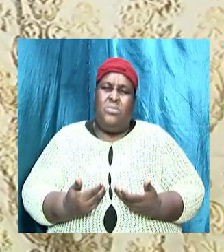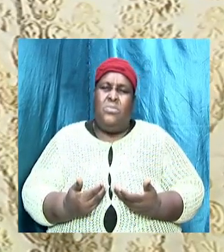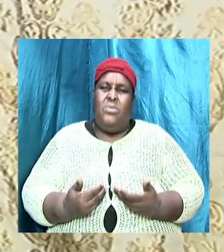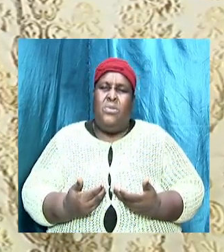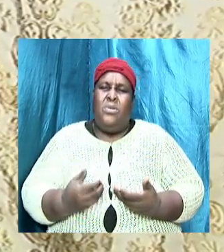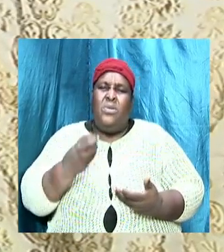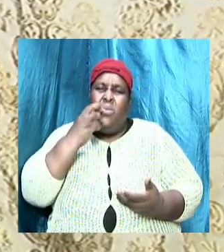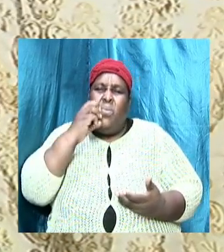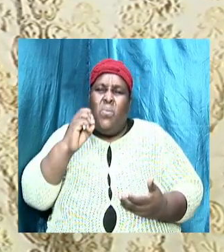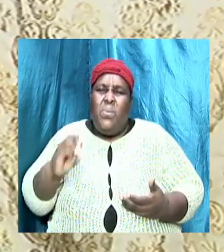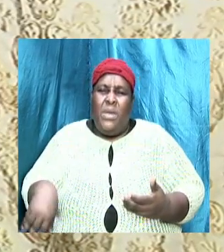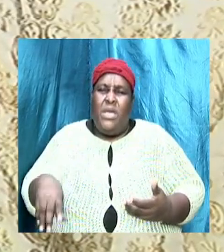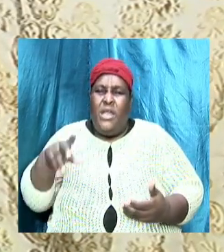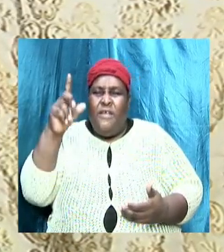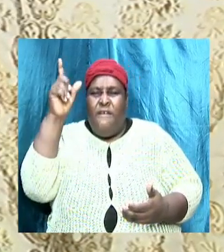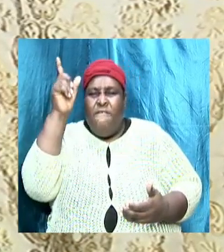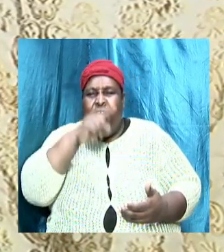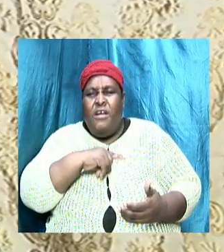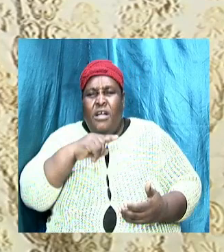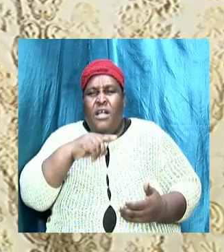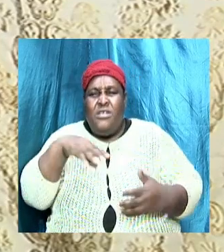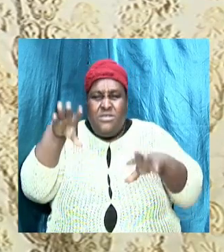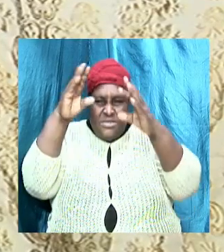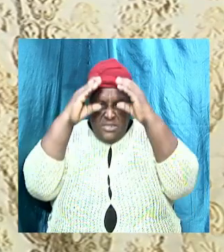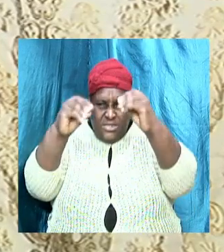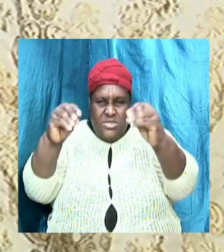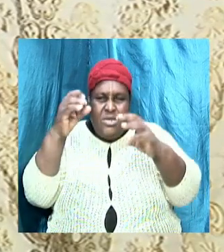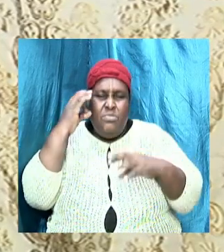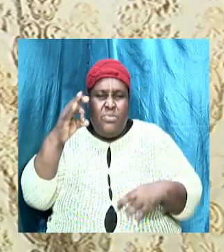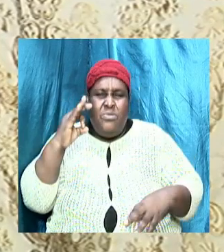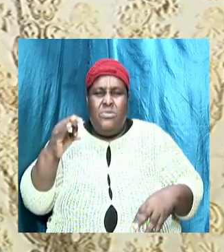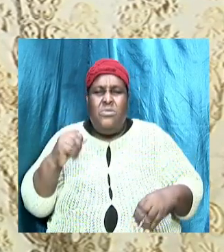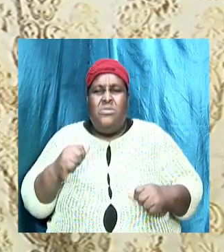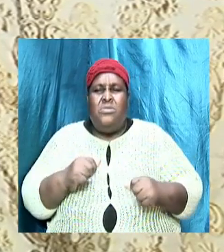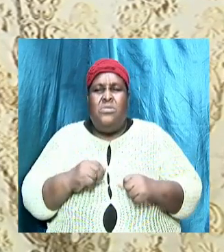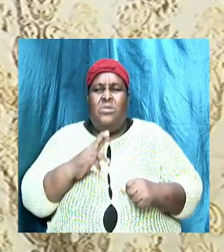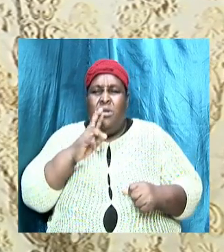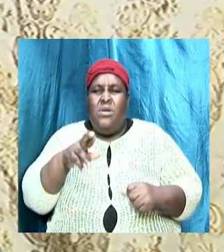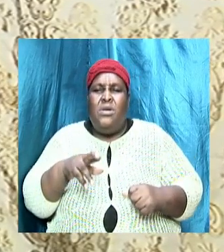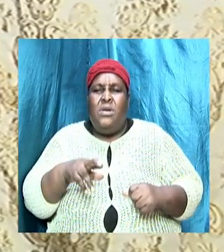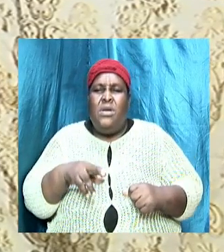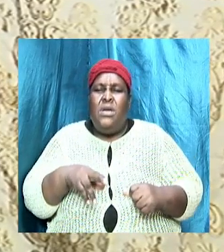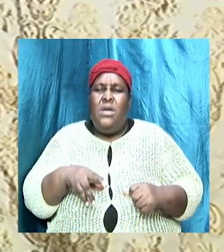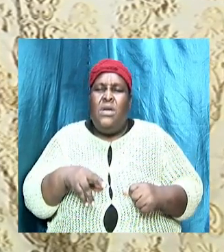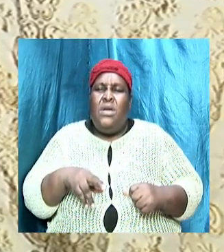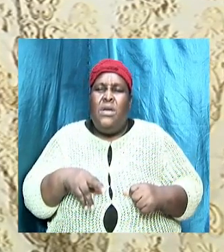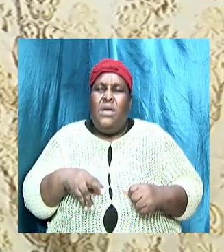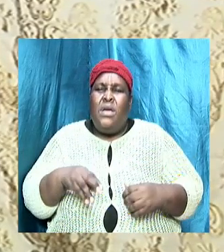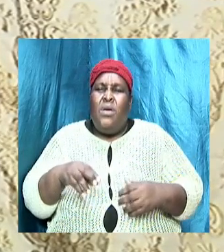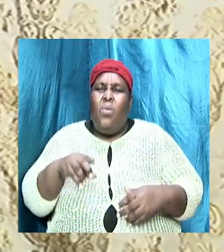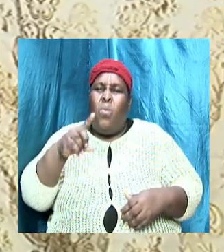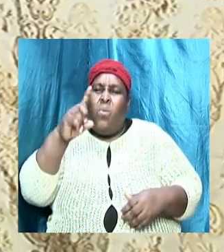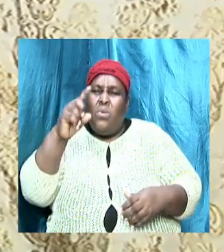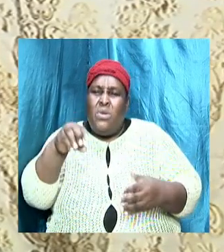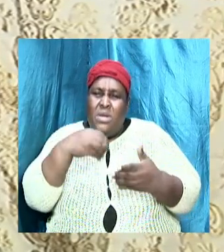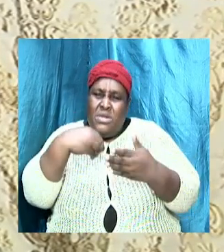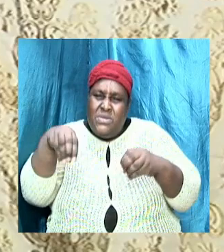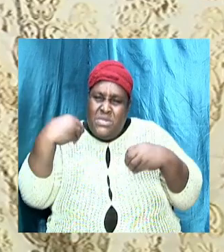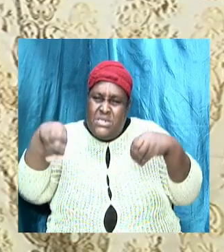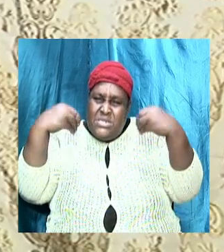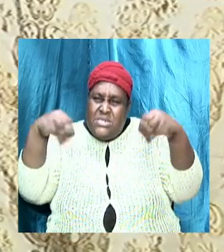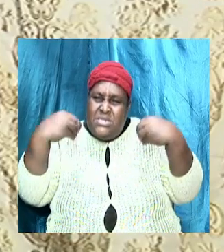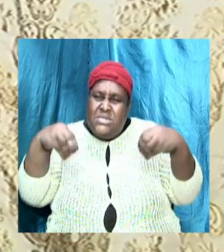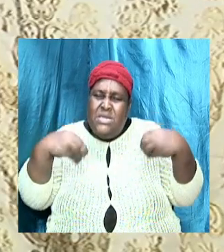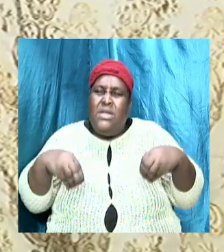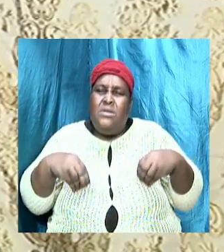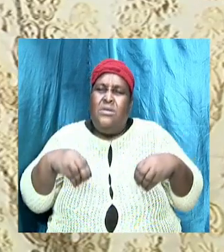wicked the false teachers and preachers are they got this man to sell his stove in one stove sell him